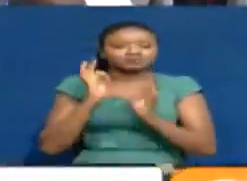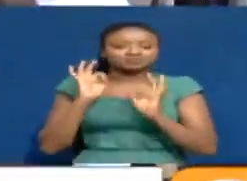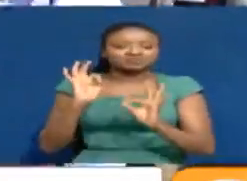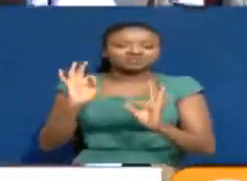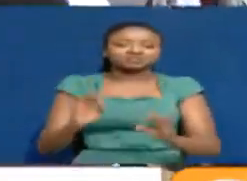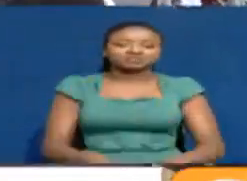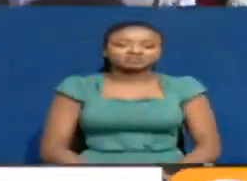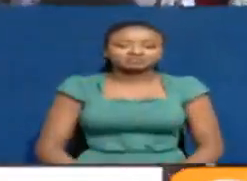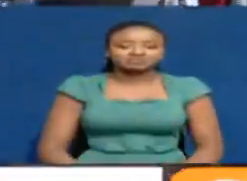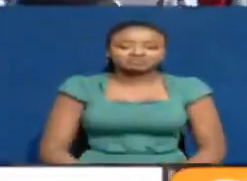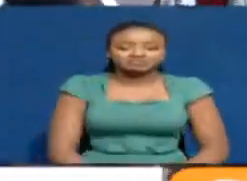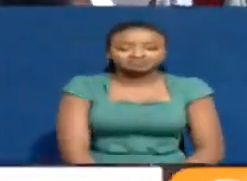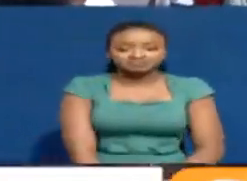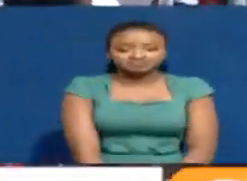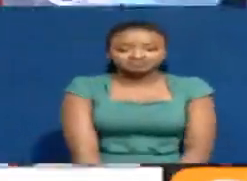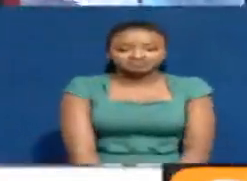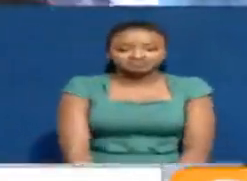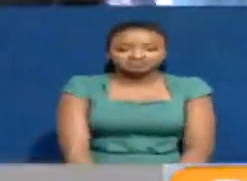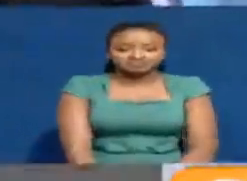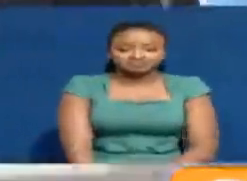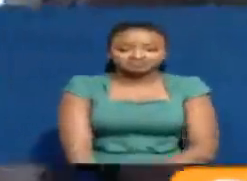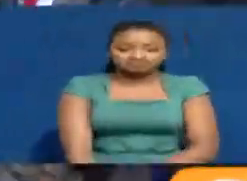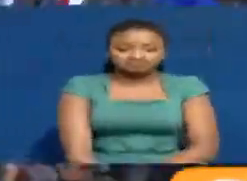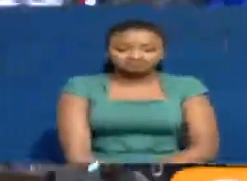institution. Elfers Legat, Citizen TV, Aerobe.